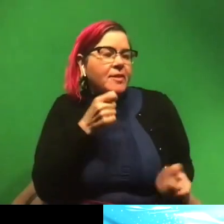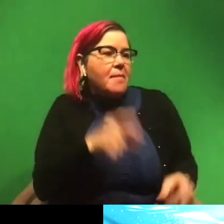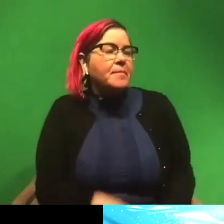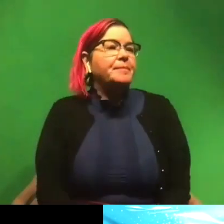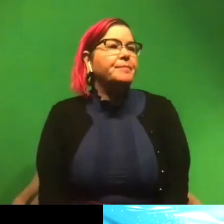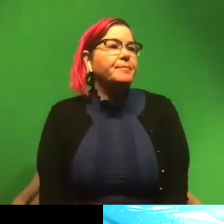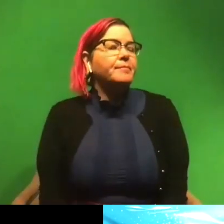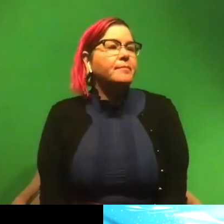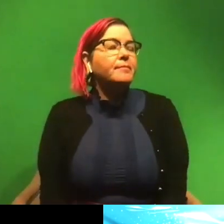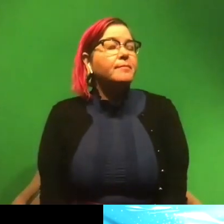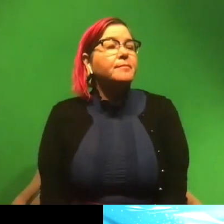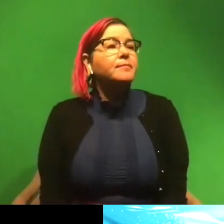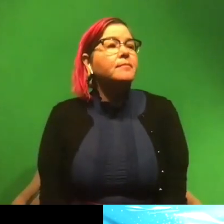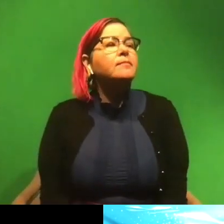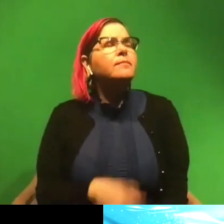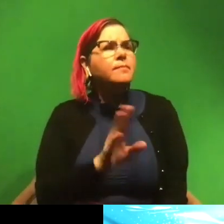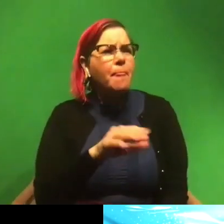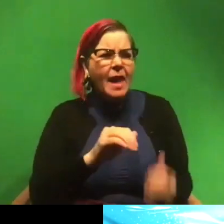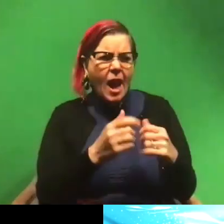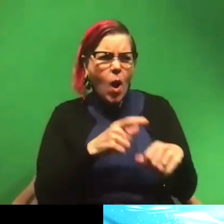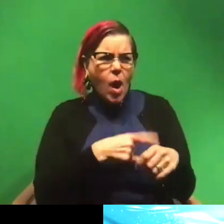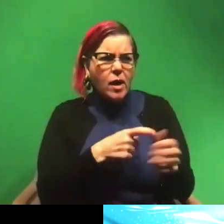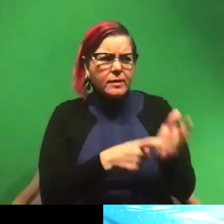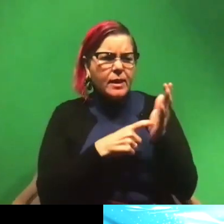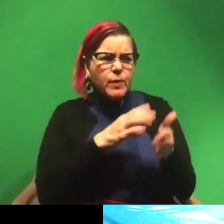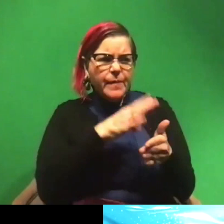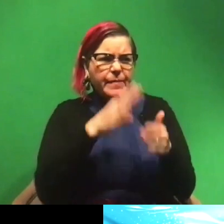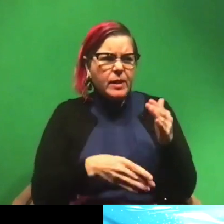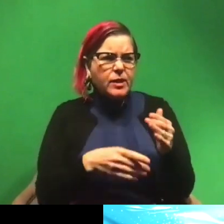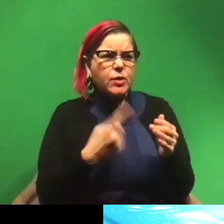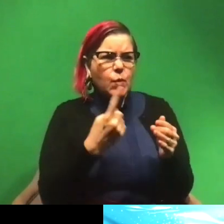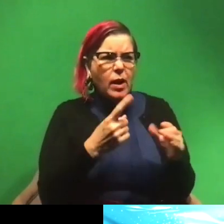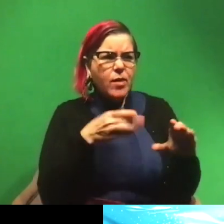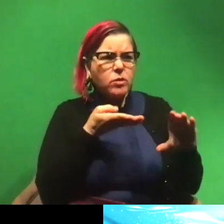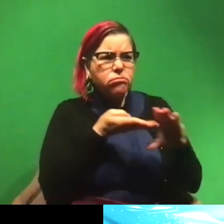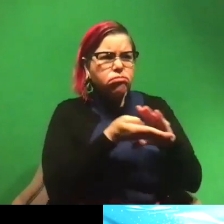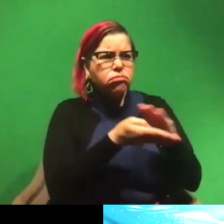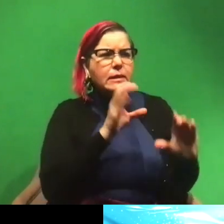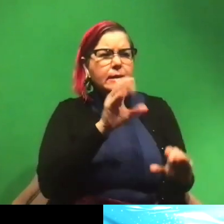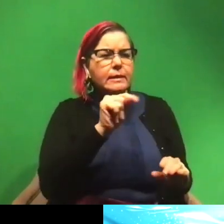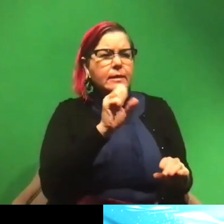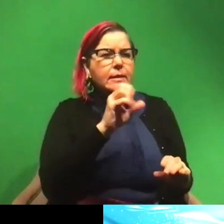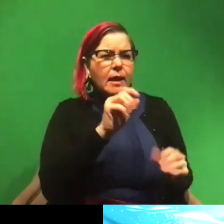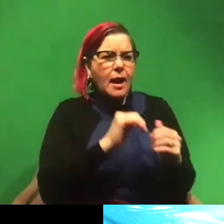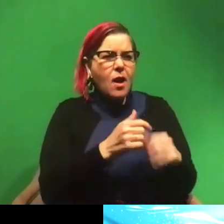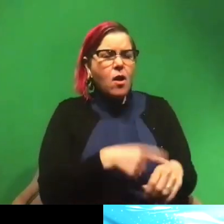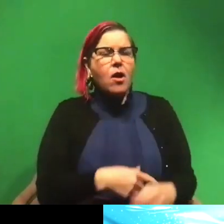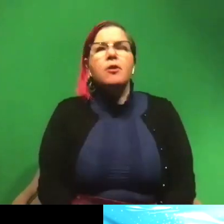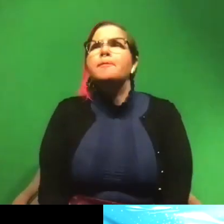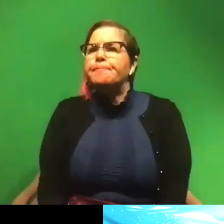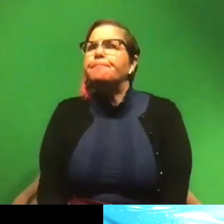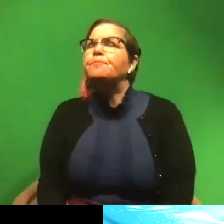All right, next. Oh, how long does it take to finish one of those scans that you showed us? Um, that depends.